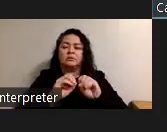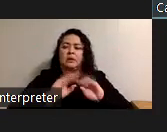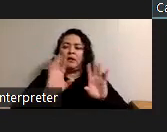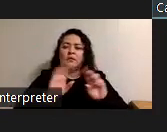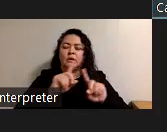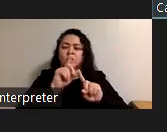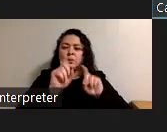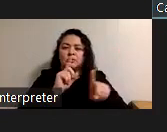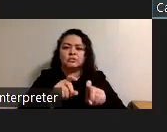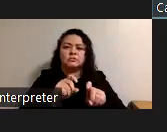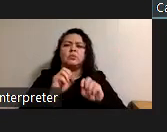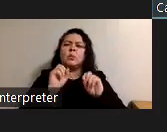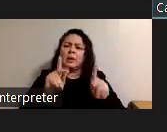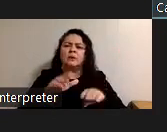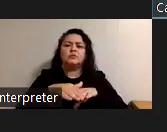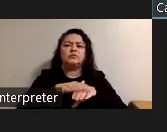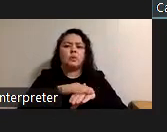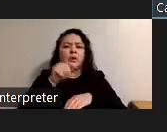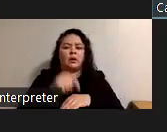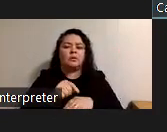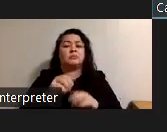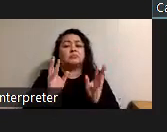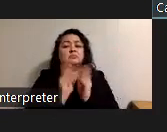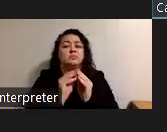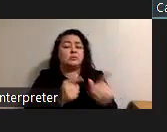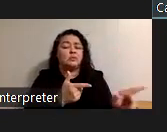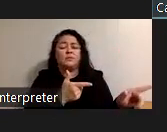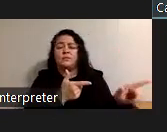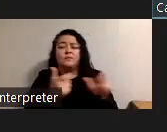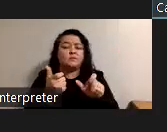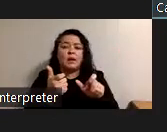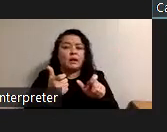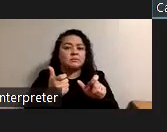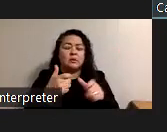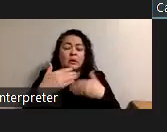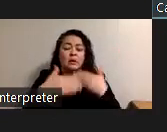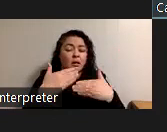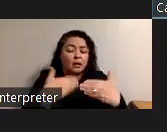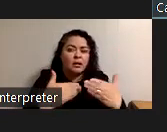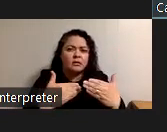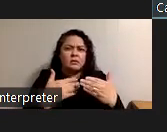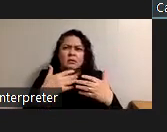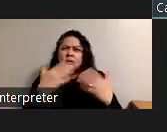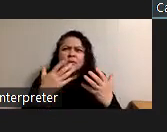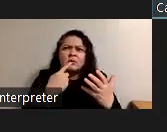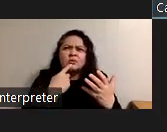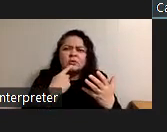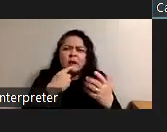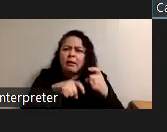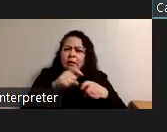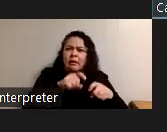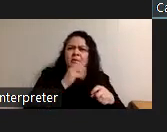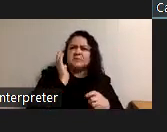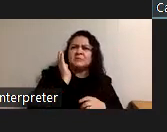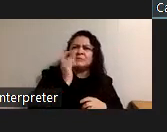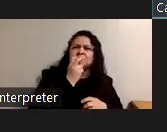slow them down those meetings go so fast and you're like wait what did you just say about speech therapy and